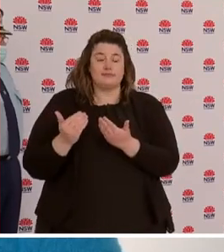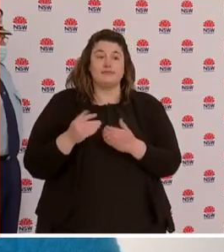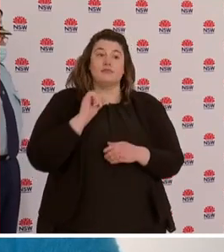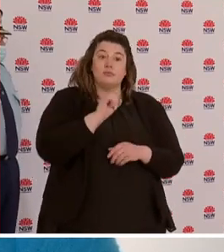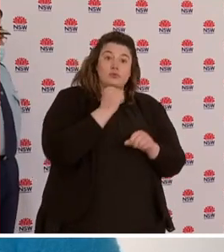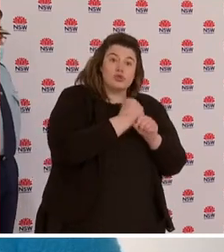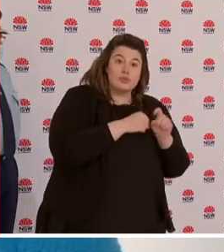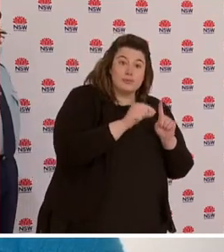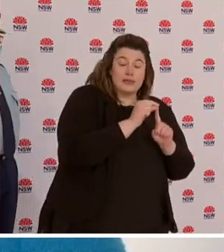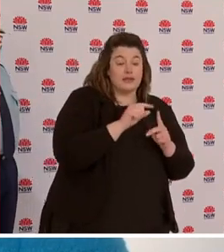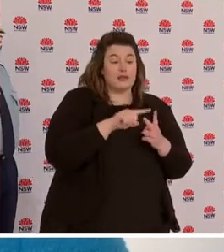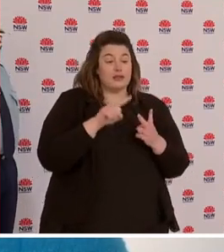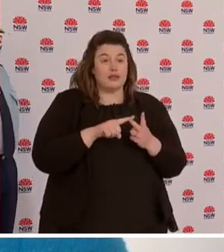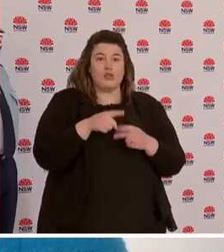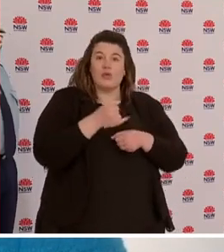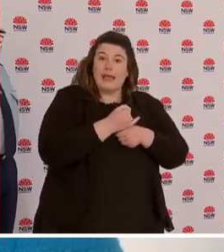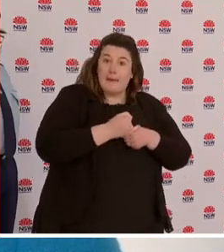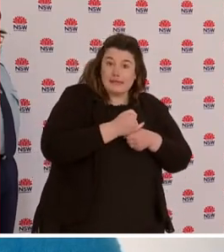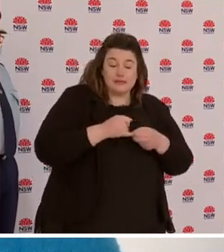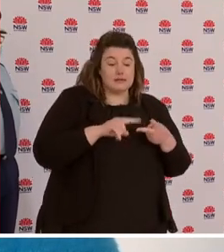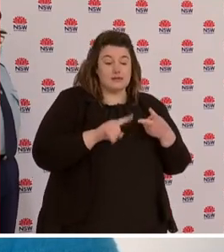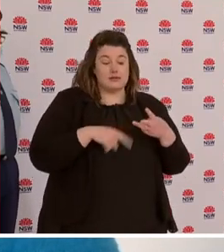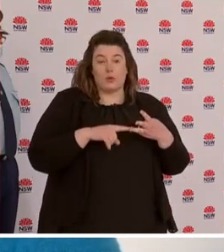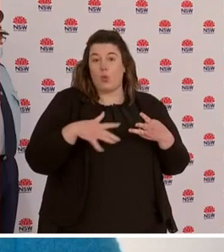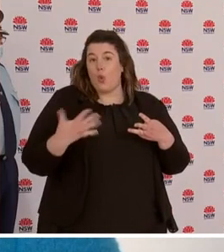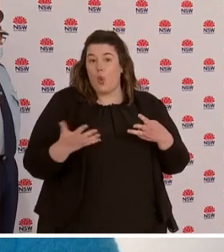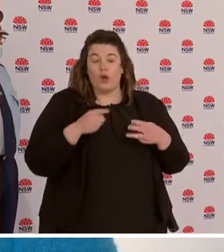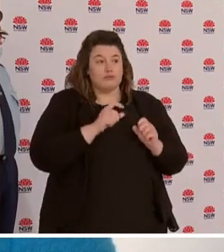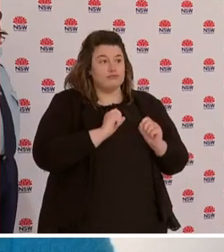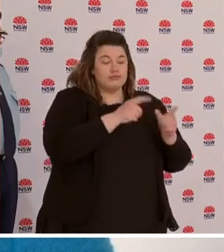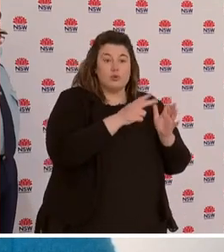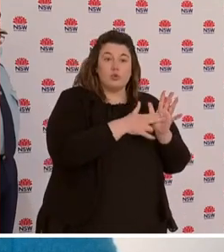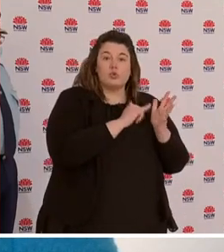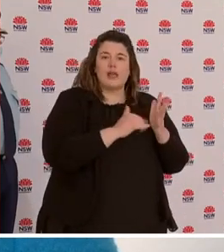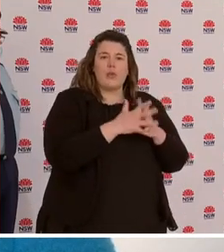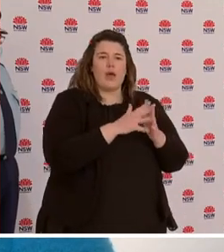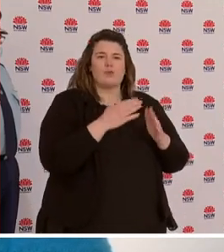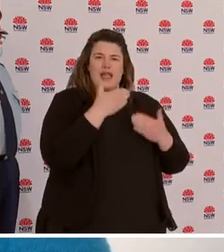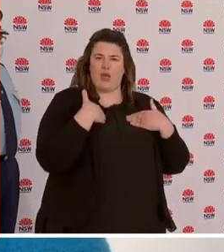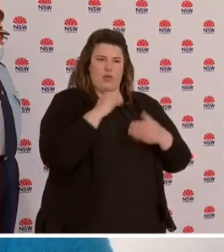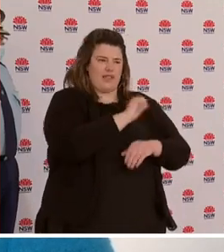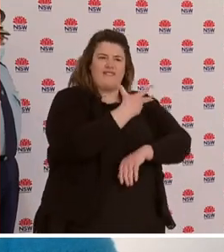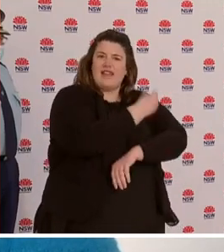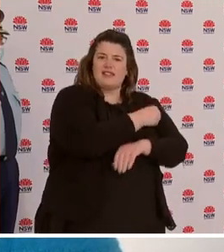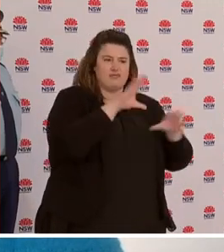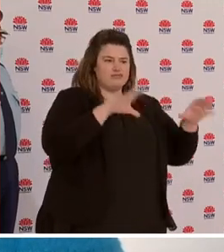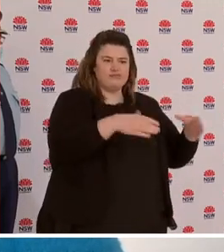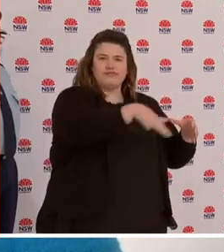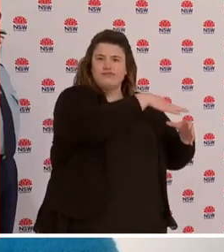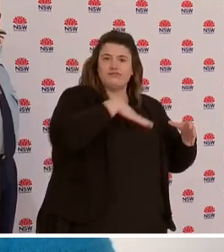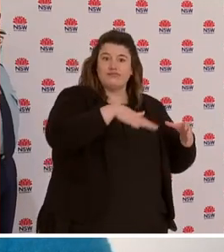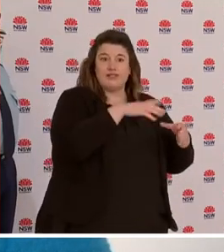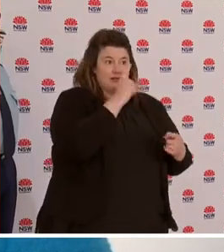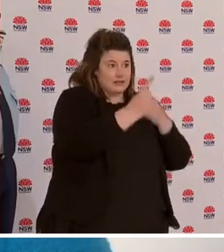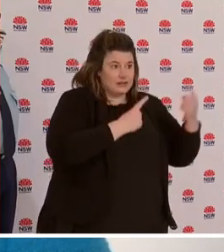through a local pharmacist, or through obviously our New South Wales health hubs, please come forward and get vaccinated. We know that in